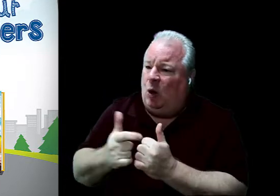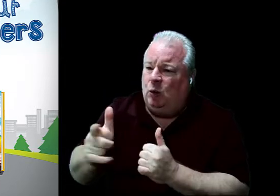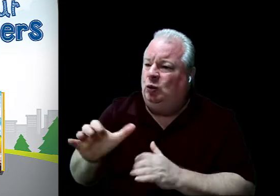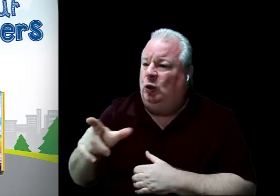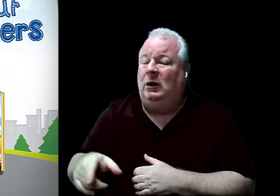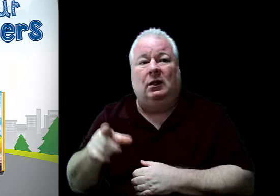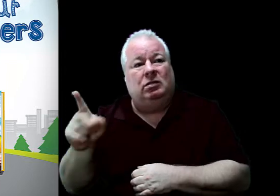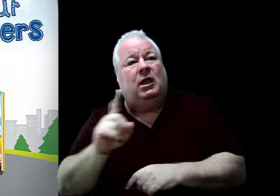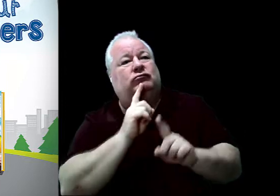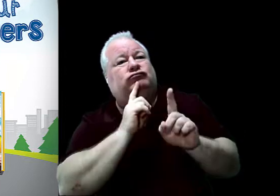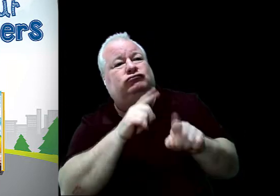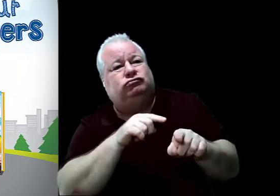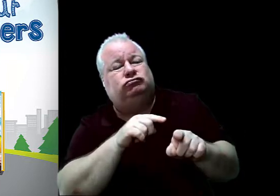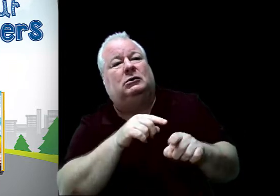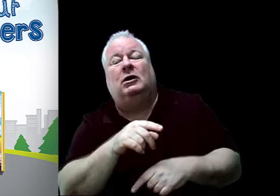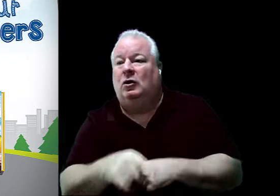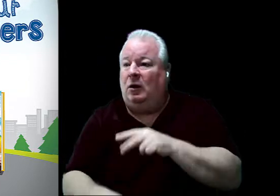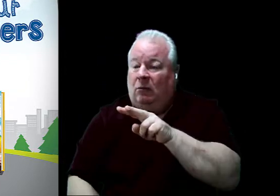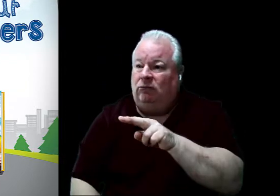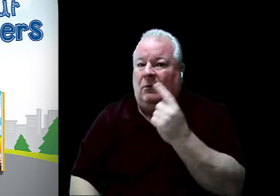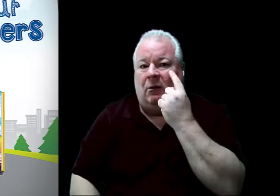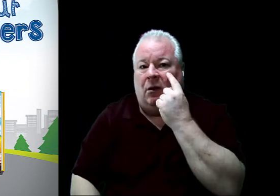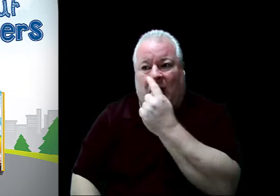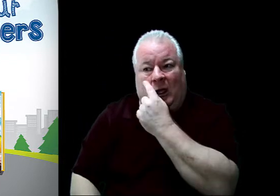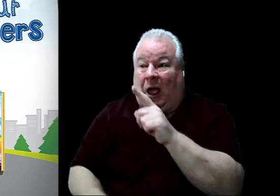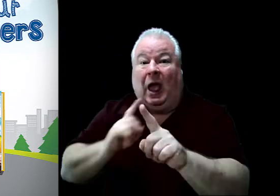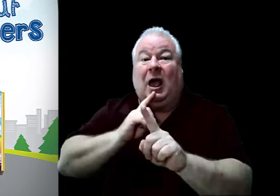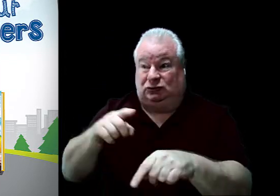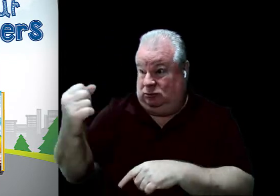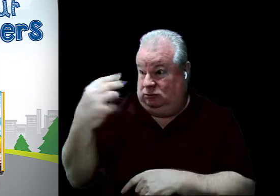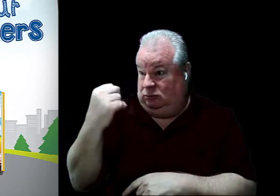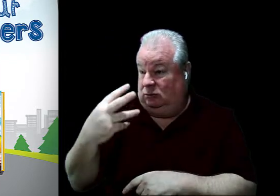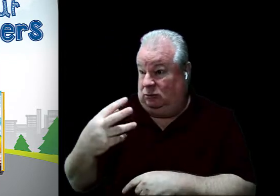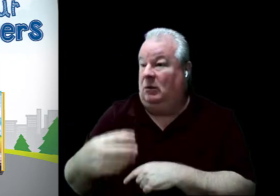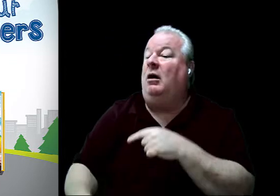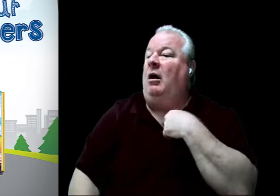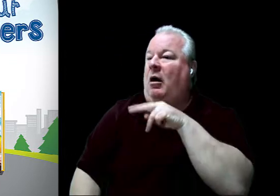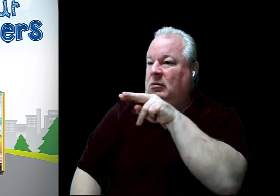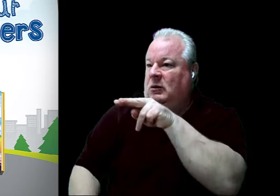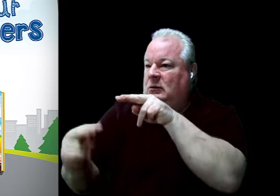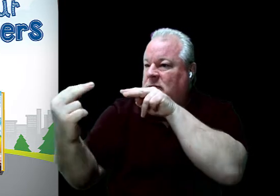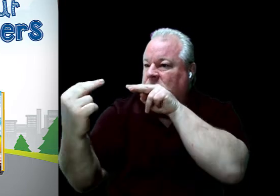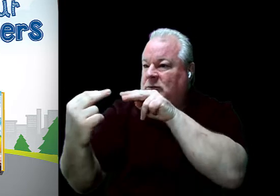an easy way to show how you are listening is to actually wait for the answer and make eye contact.